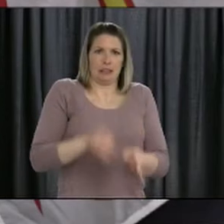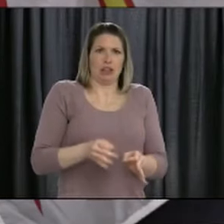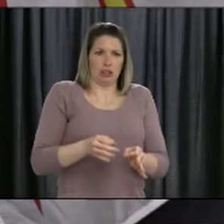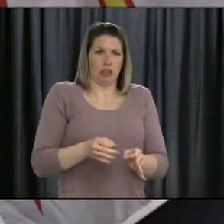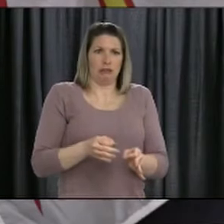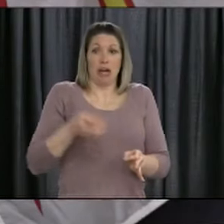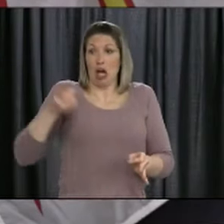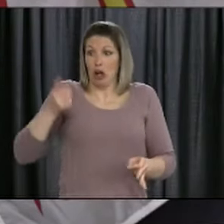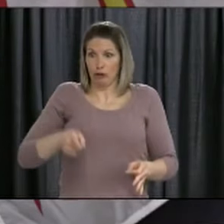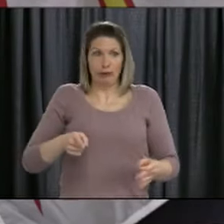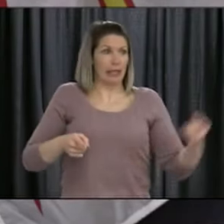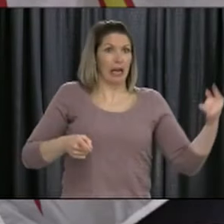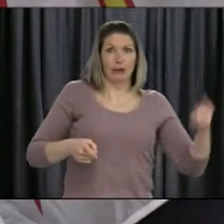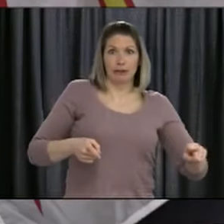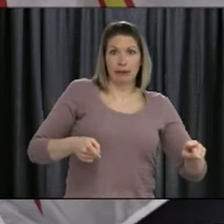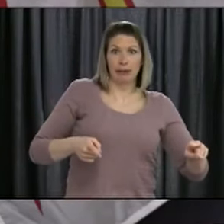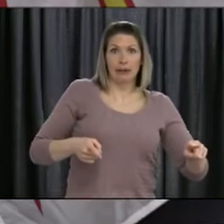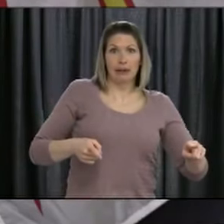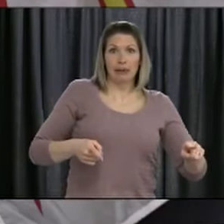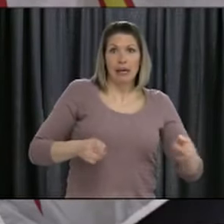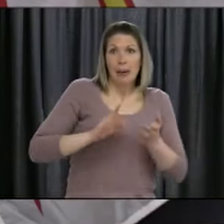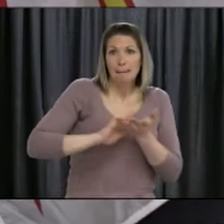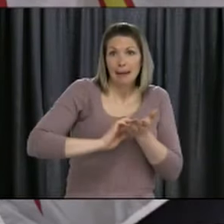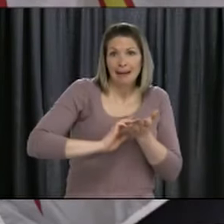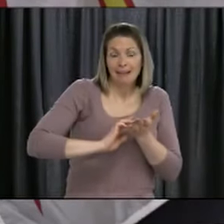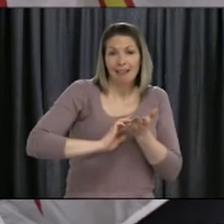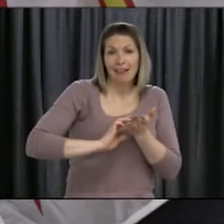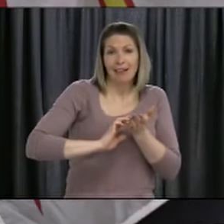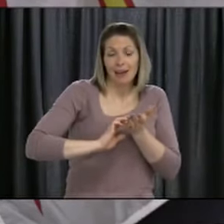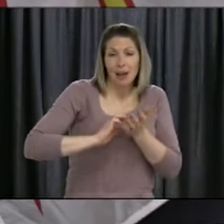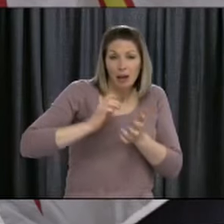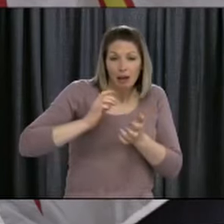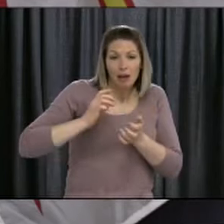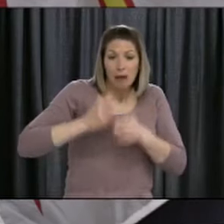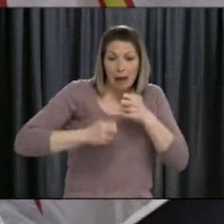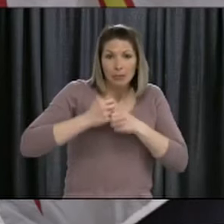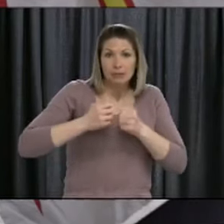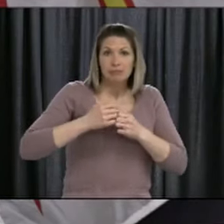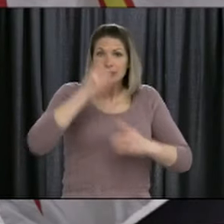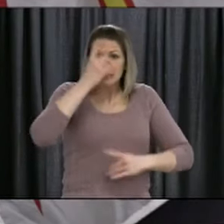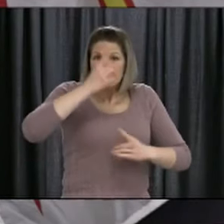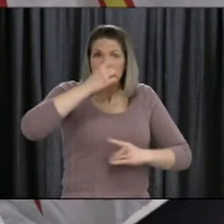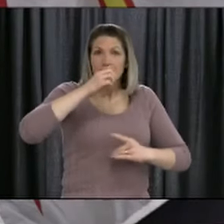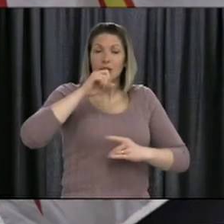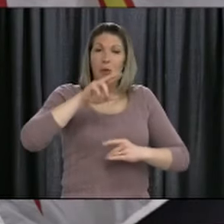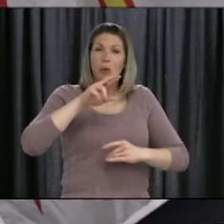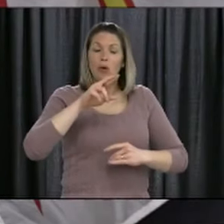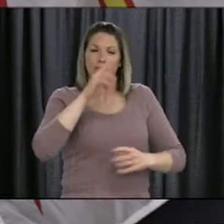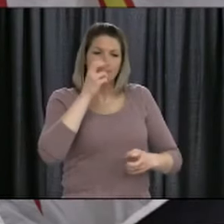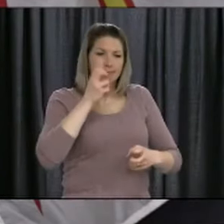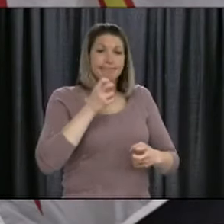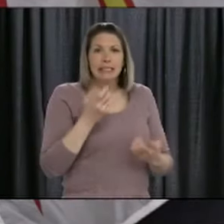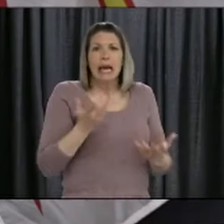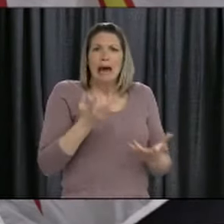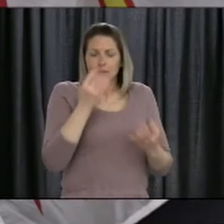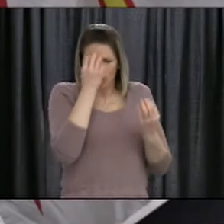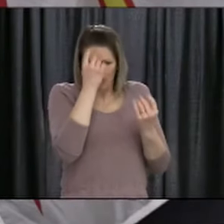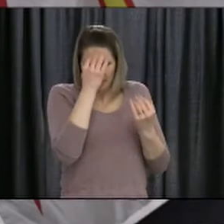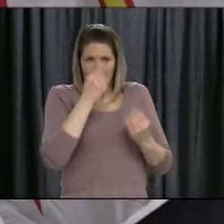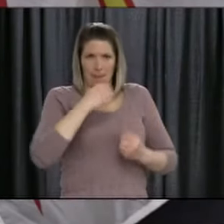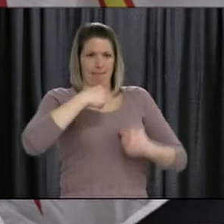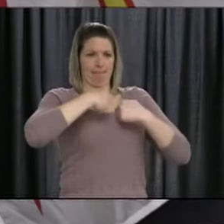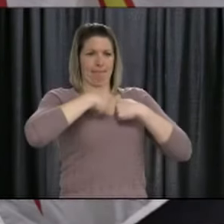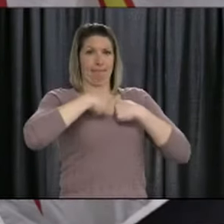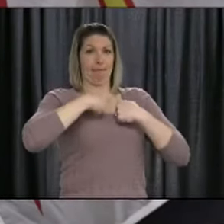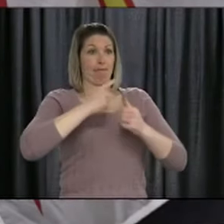joining with and make sure that they're making those decisions with the best interest of people in mind. But as I've said before,